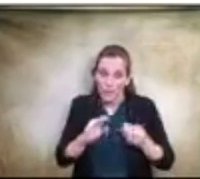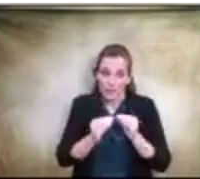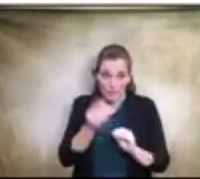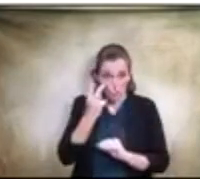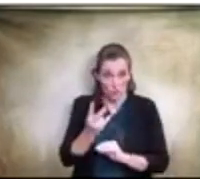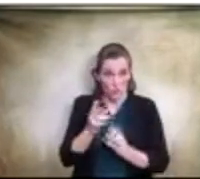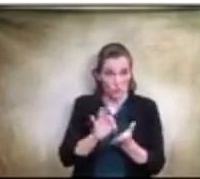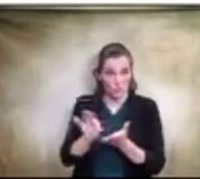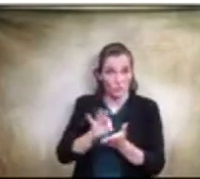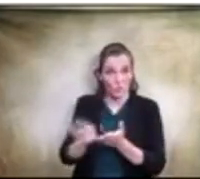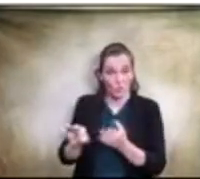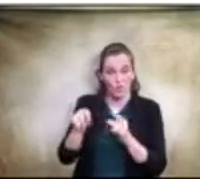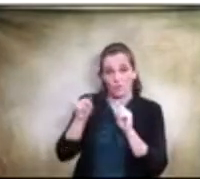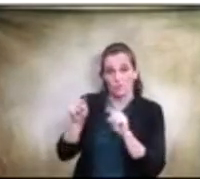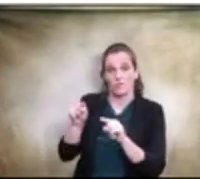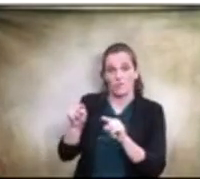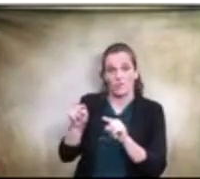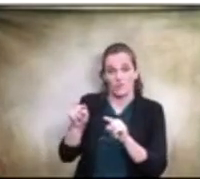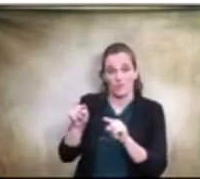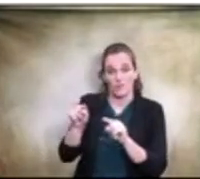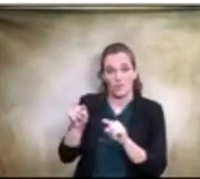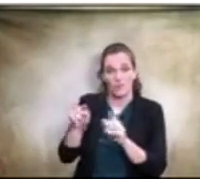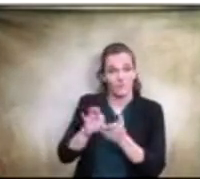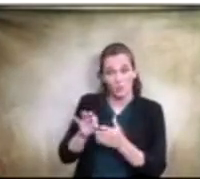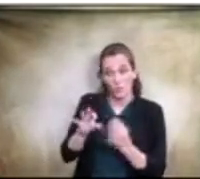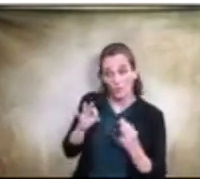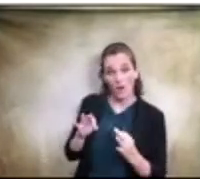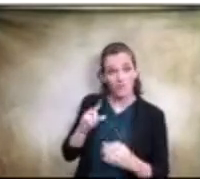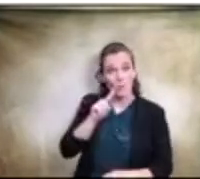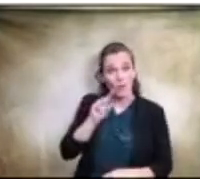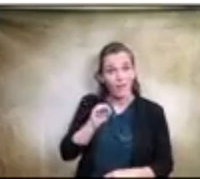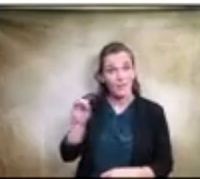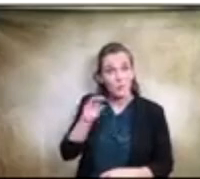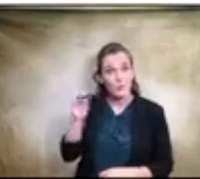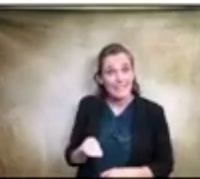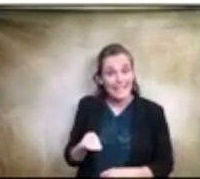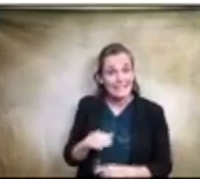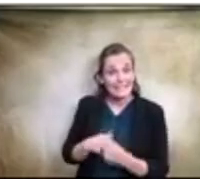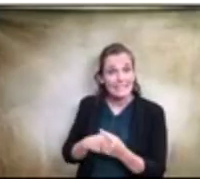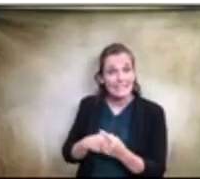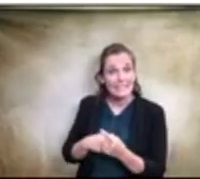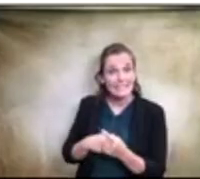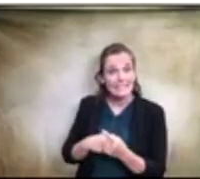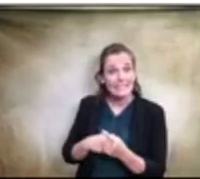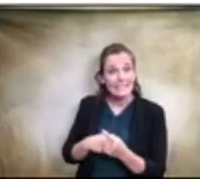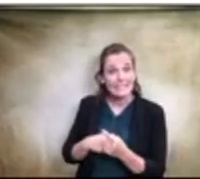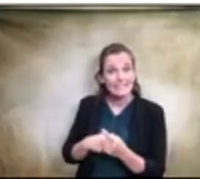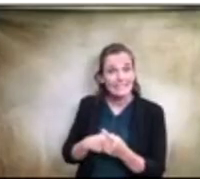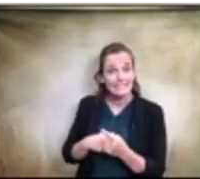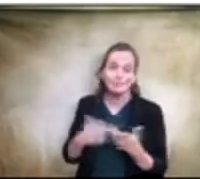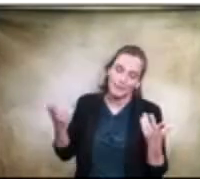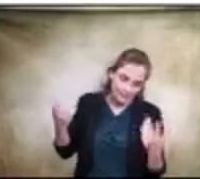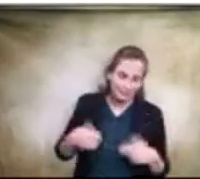gave a perfect score to, well, anyway, it doesn't